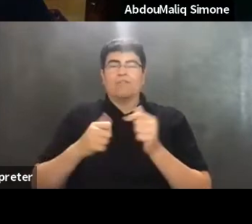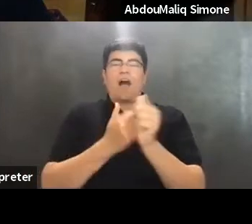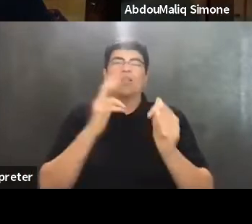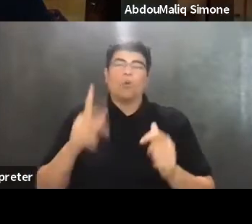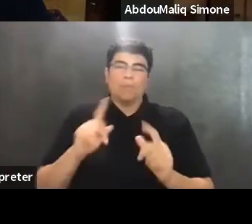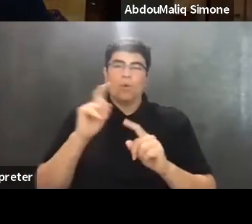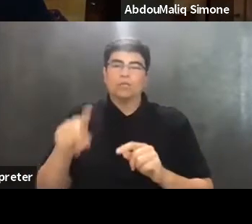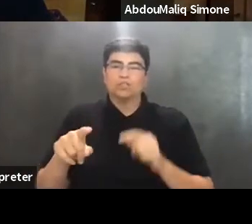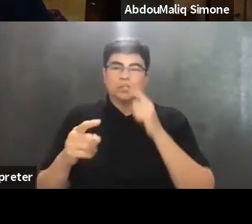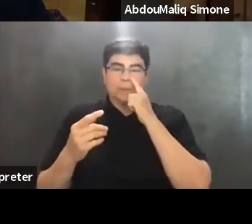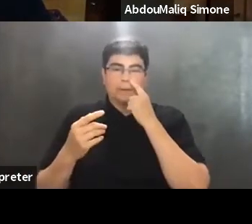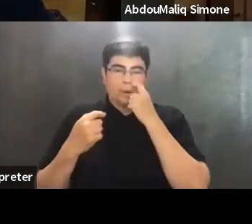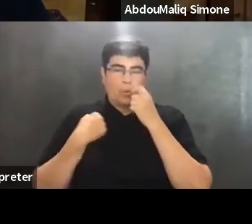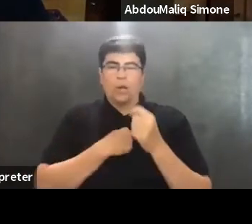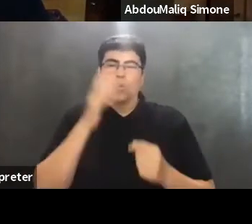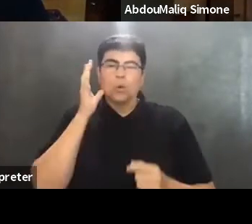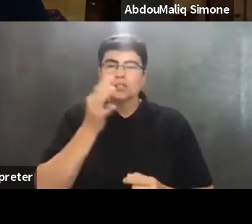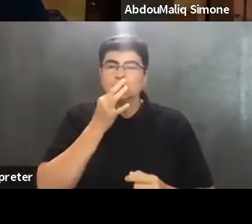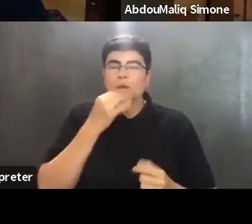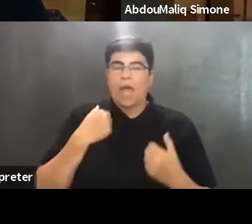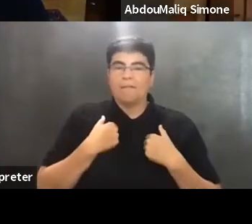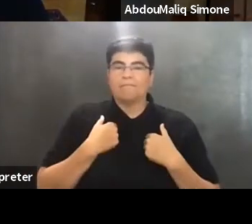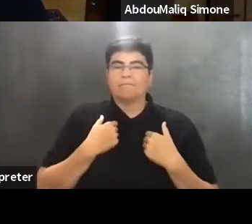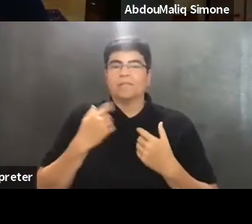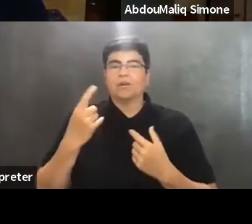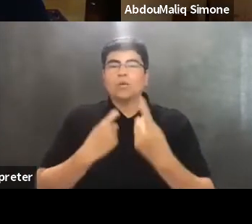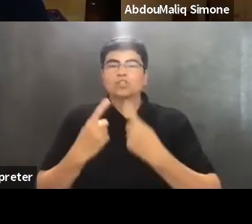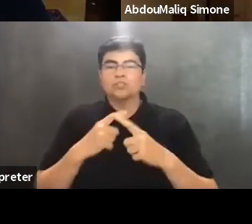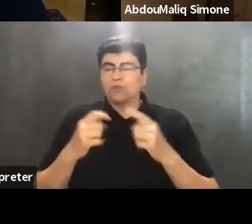soon be able to take some questions from the audience.